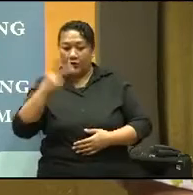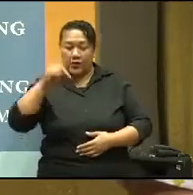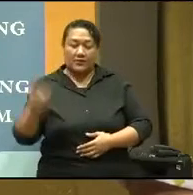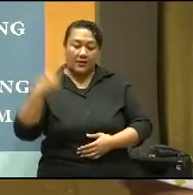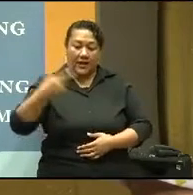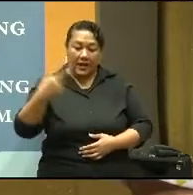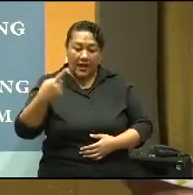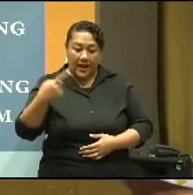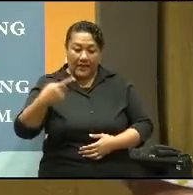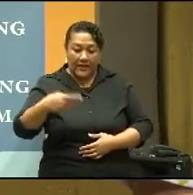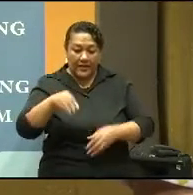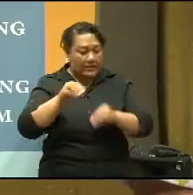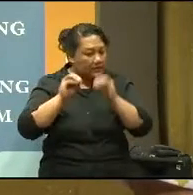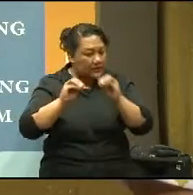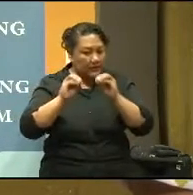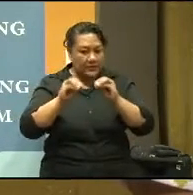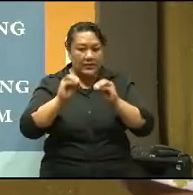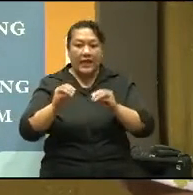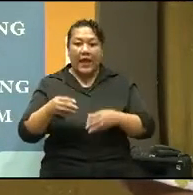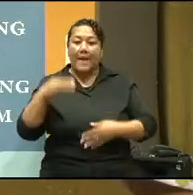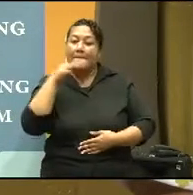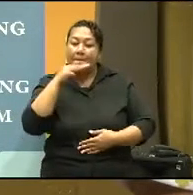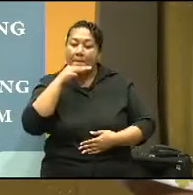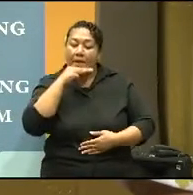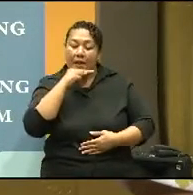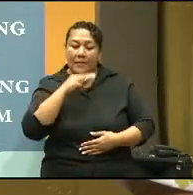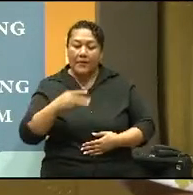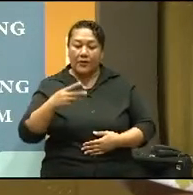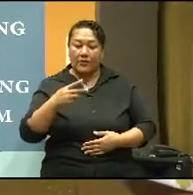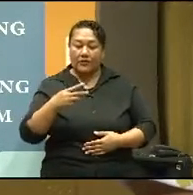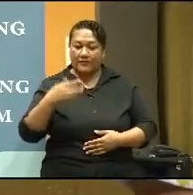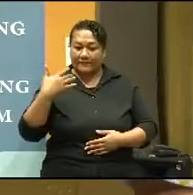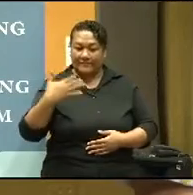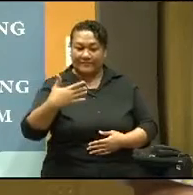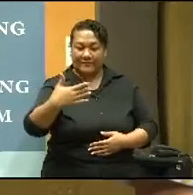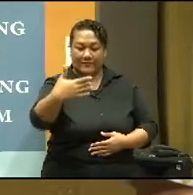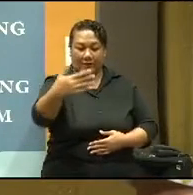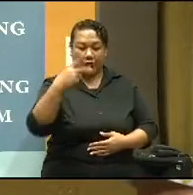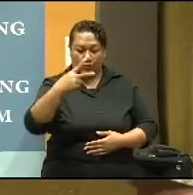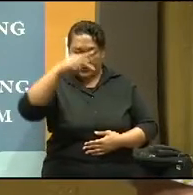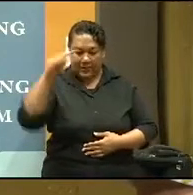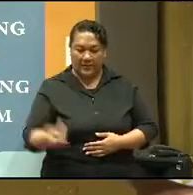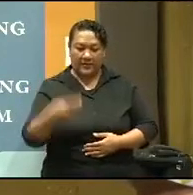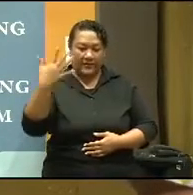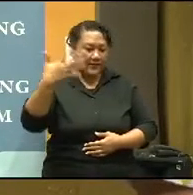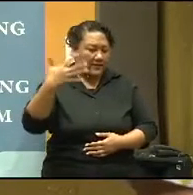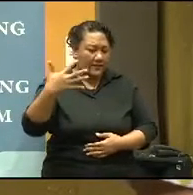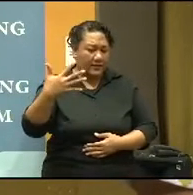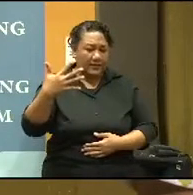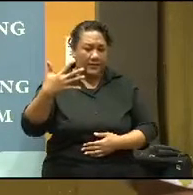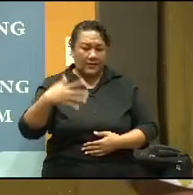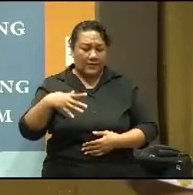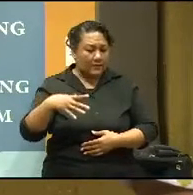Dean of Learning and Teaching at RMIT University in Melbourne from 2012 to 2015. He received the University of Adelaide Stephen